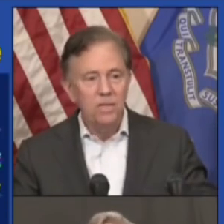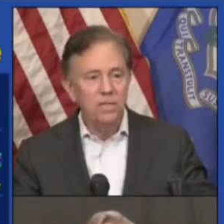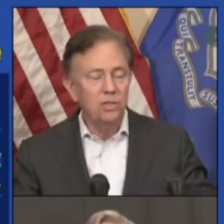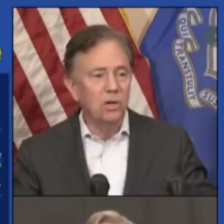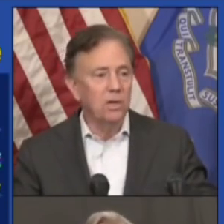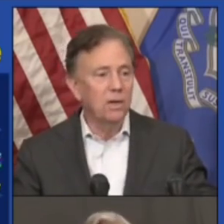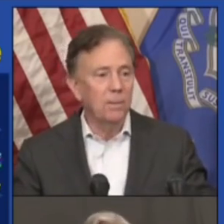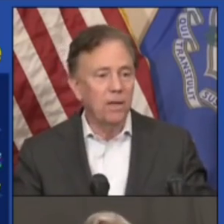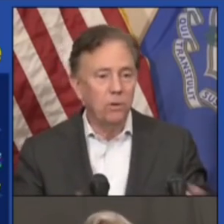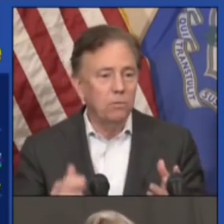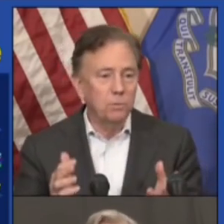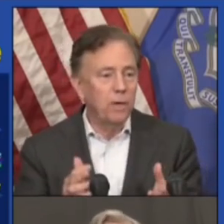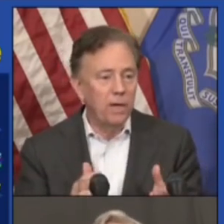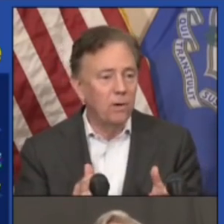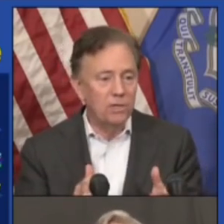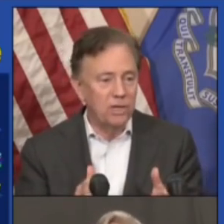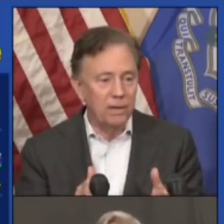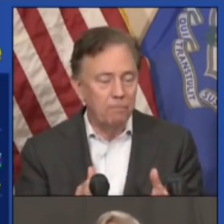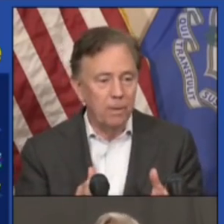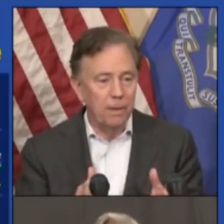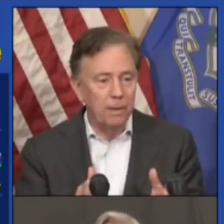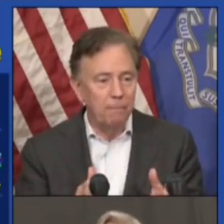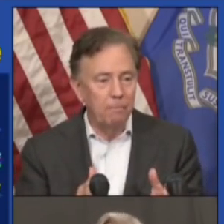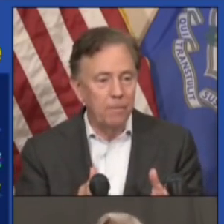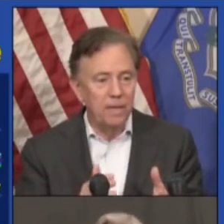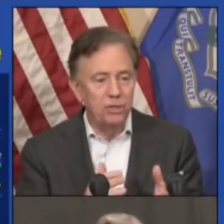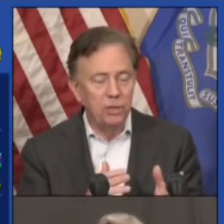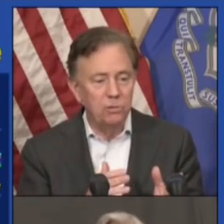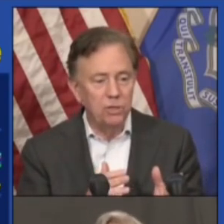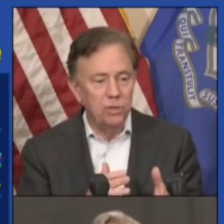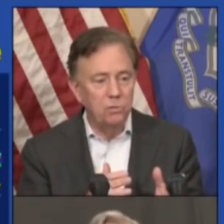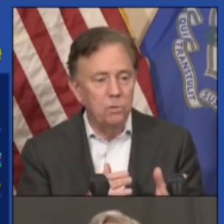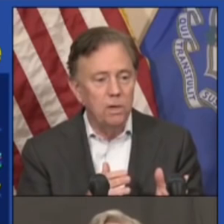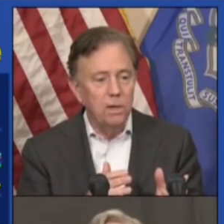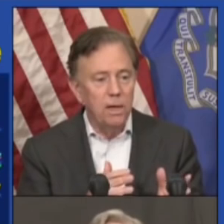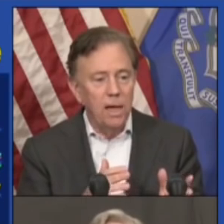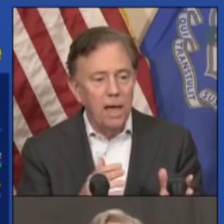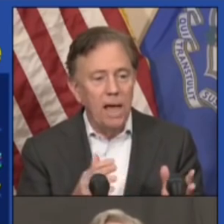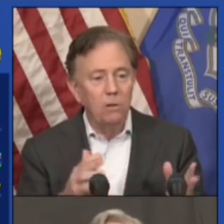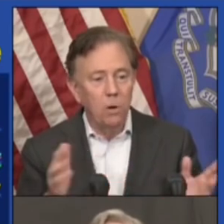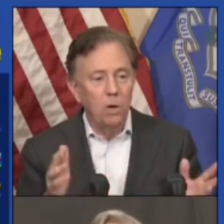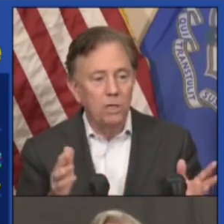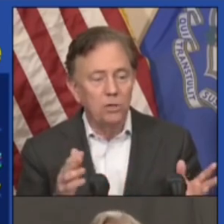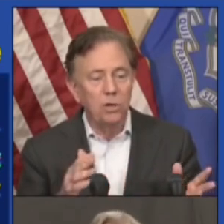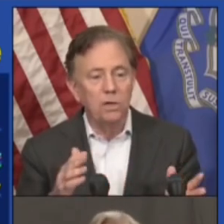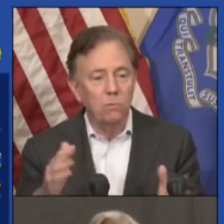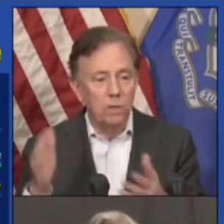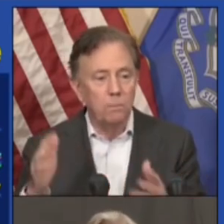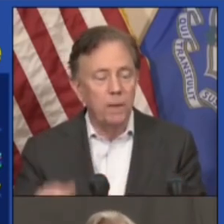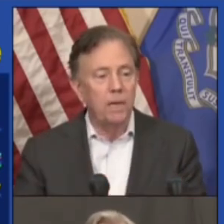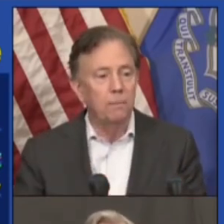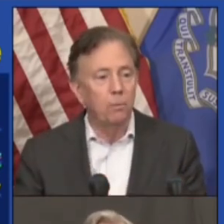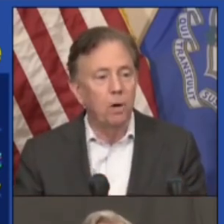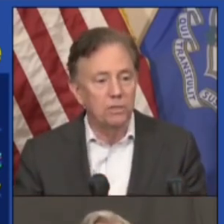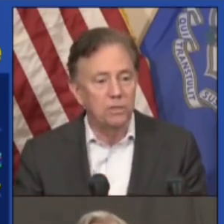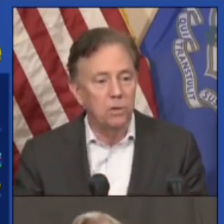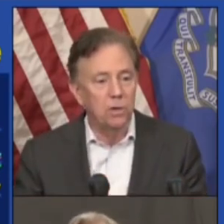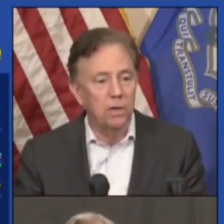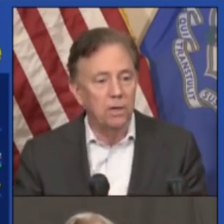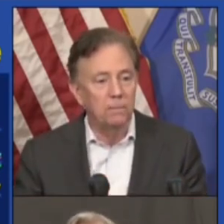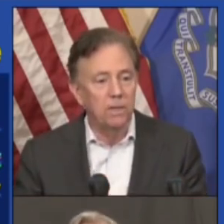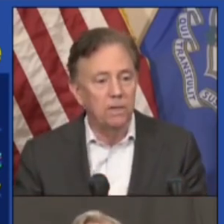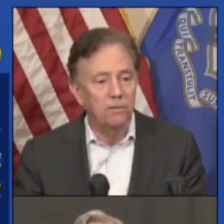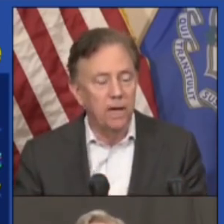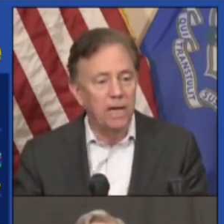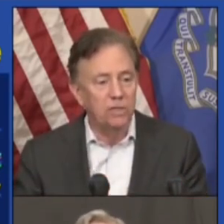This next chart I thought was pretty interesting. It shows you how long it took and what the pickup was